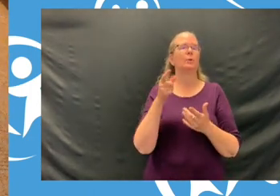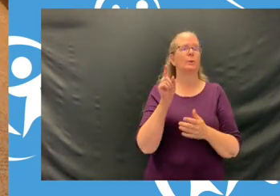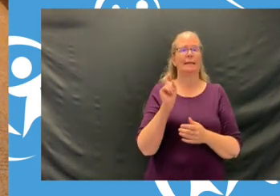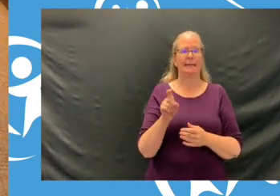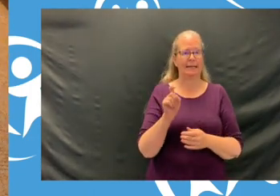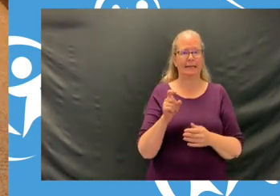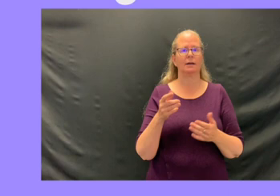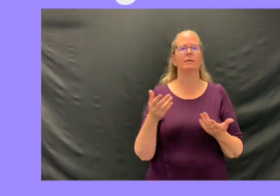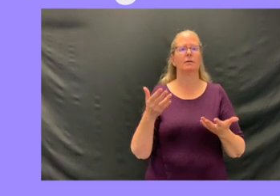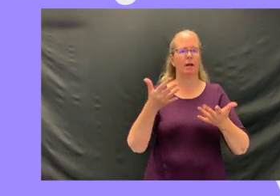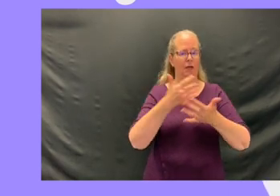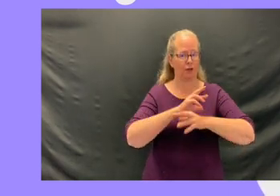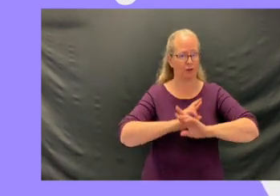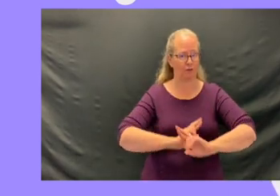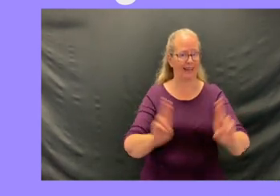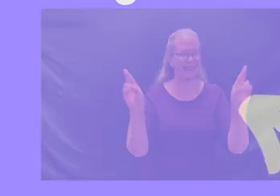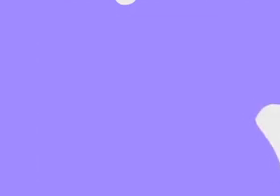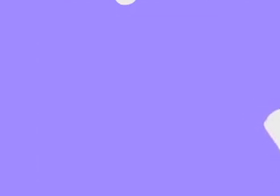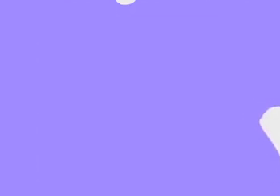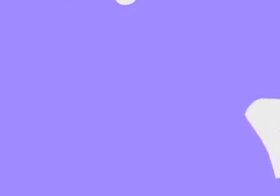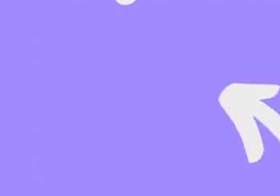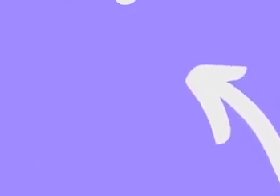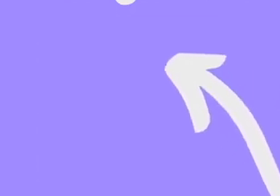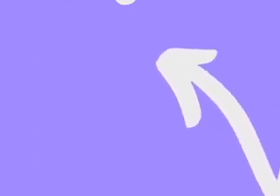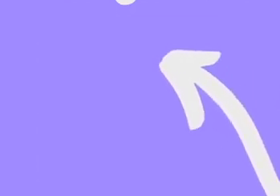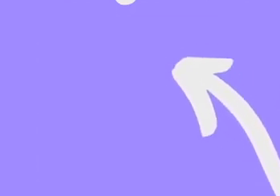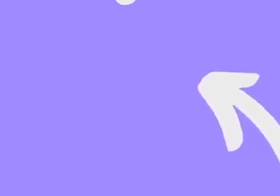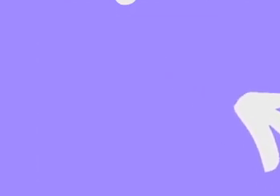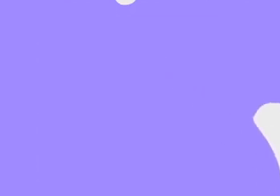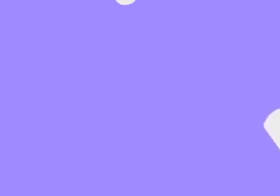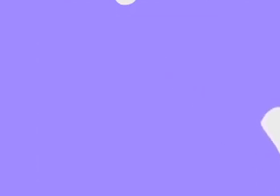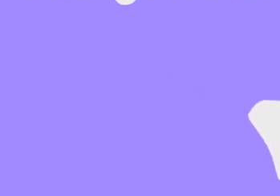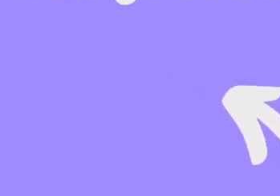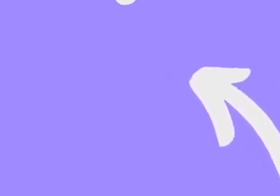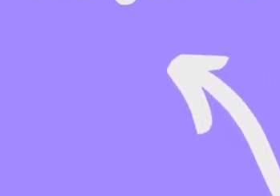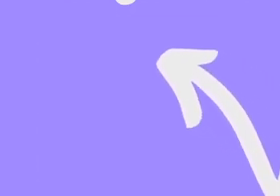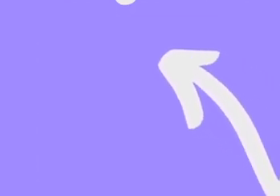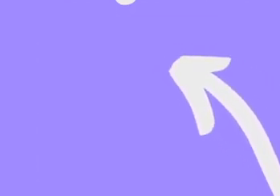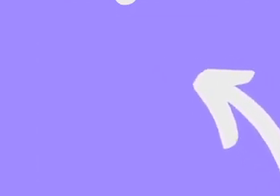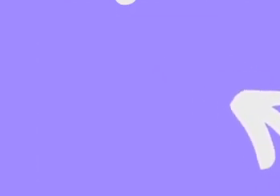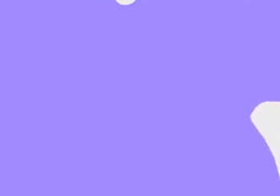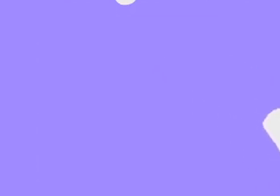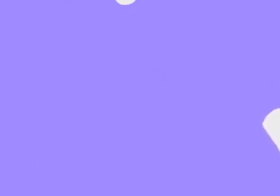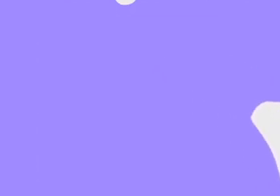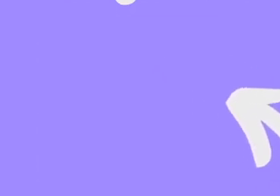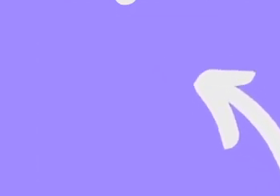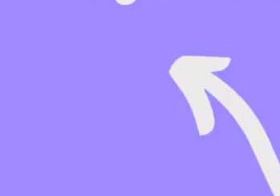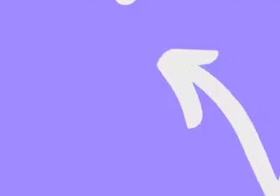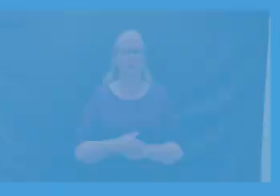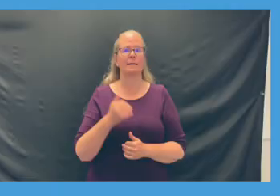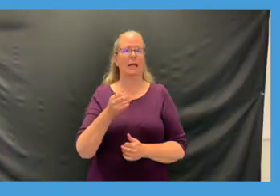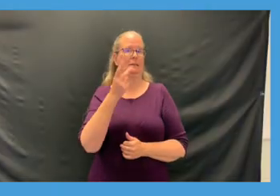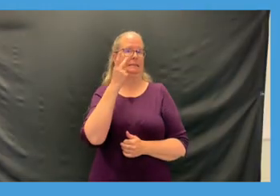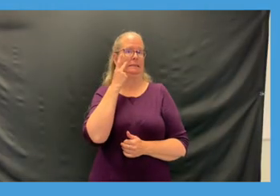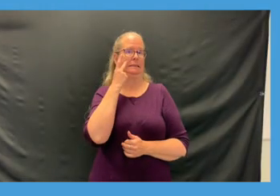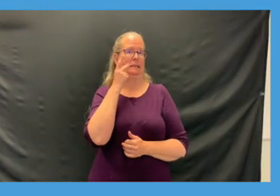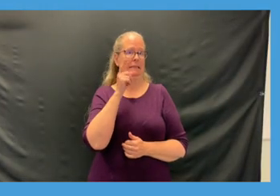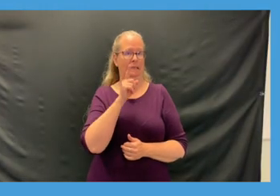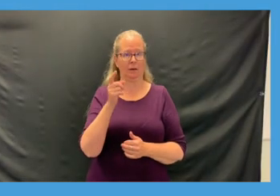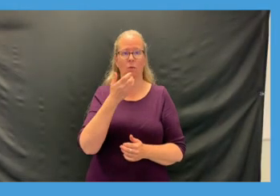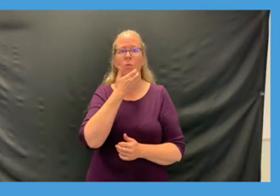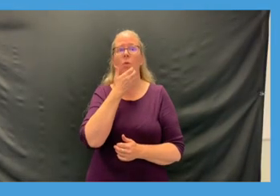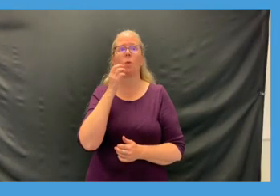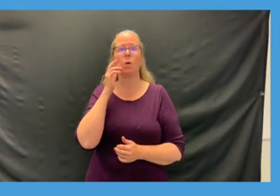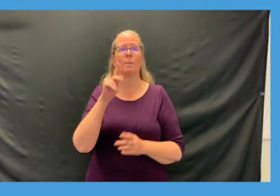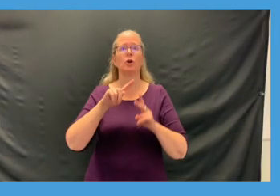here now that you've got all